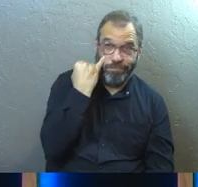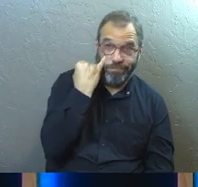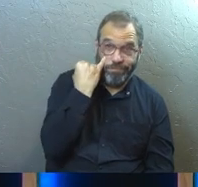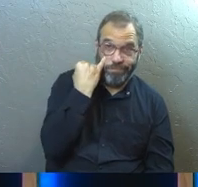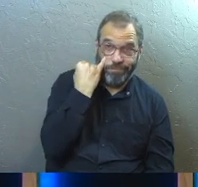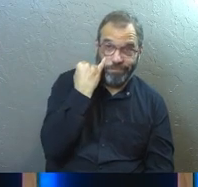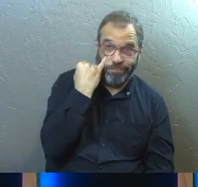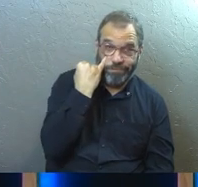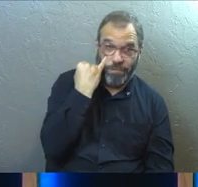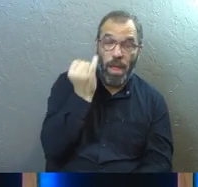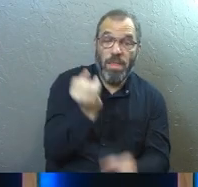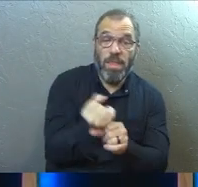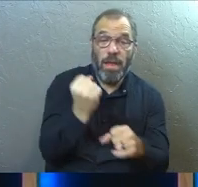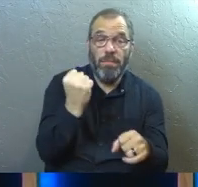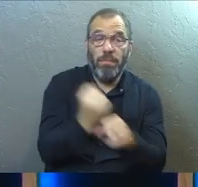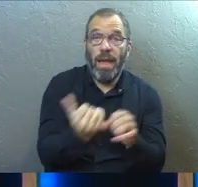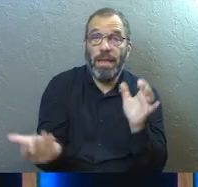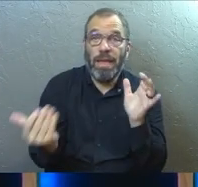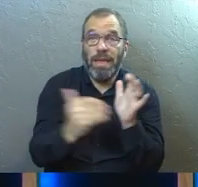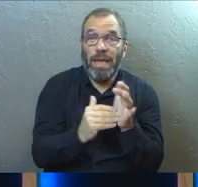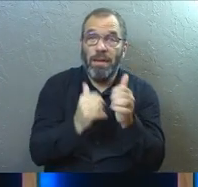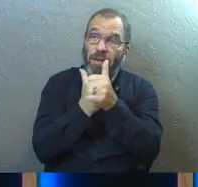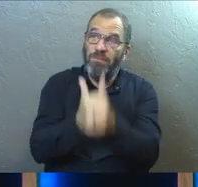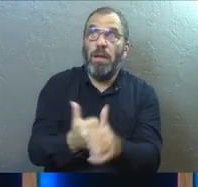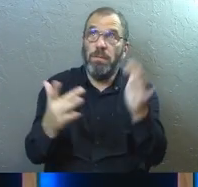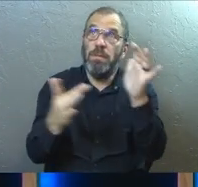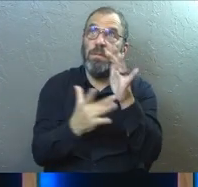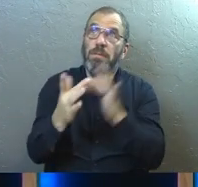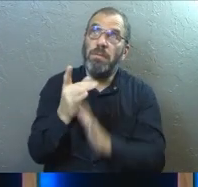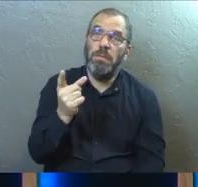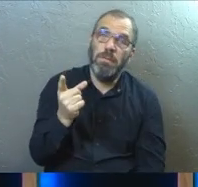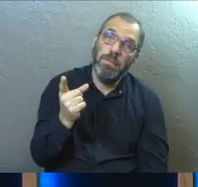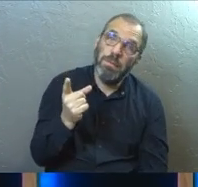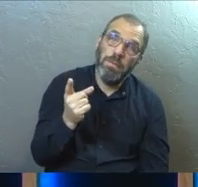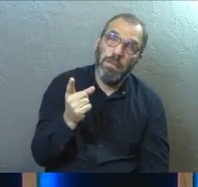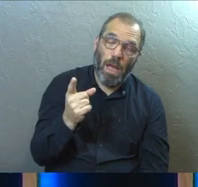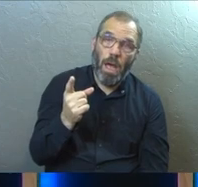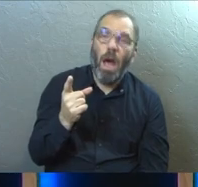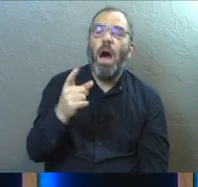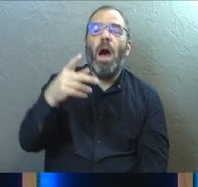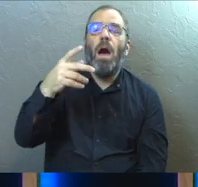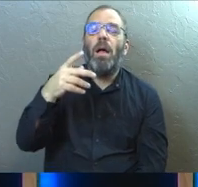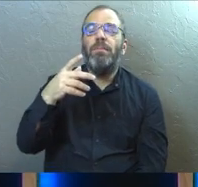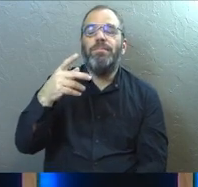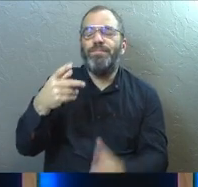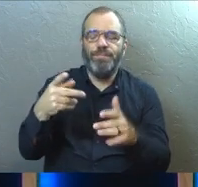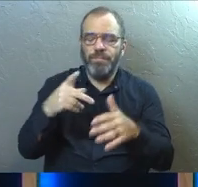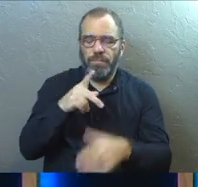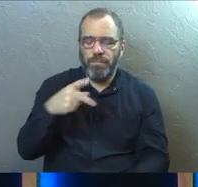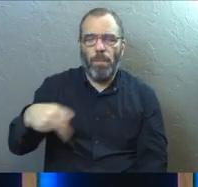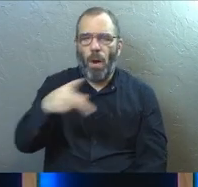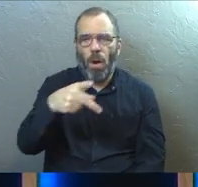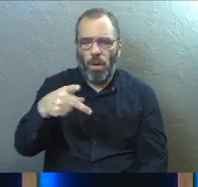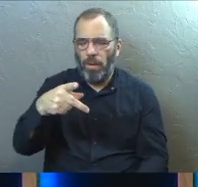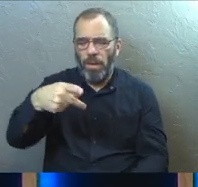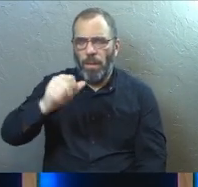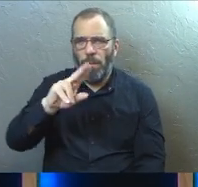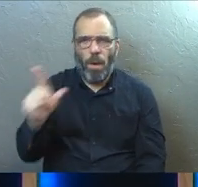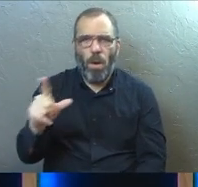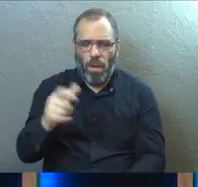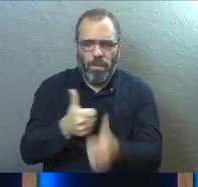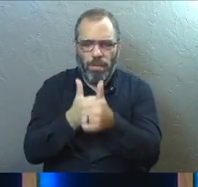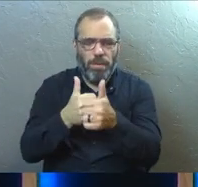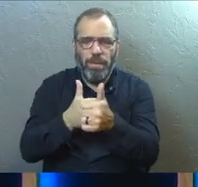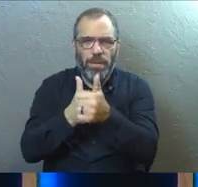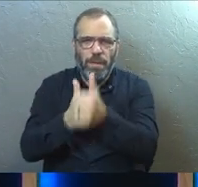then what you can reproduce is following Jesus. The apostle Paul said that in the New Testament. said, follow me as I follow Christ.